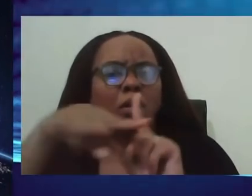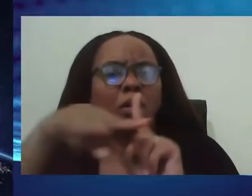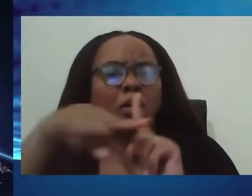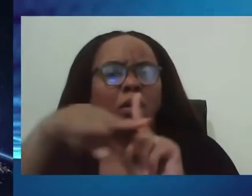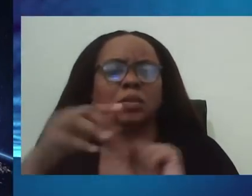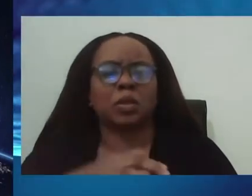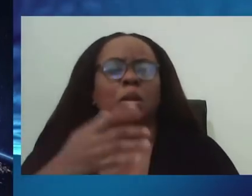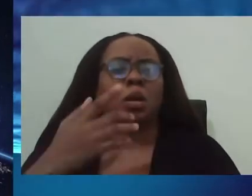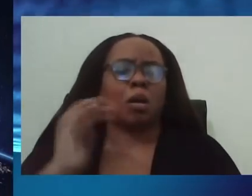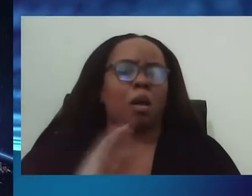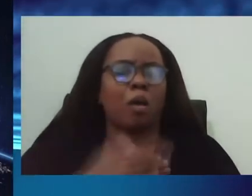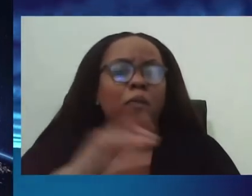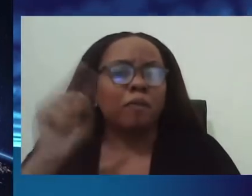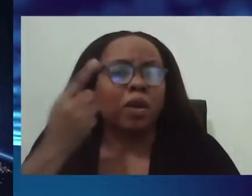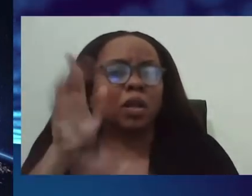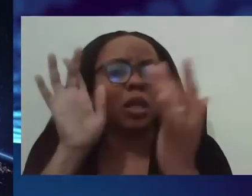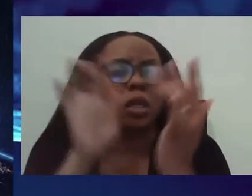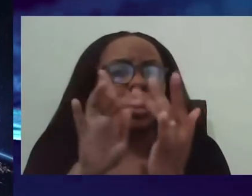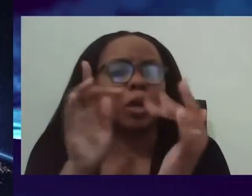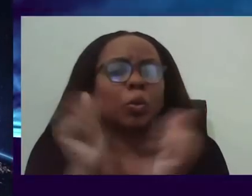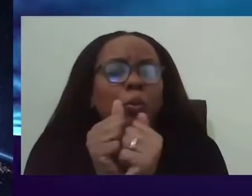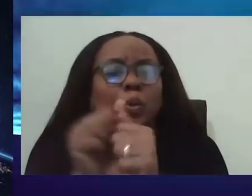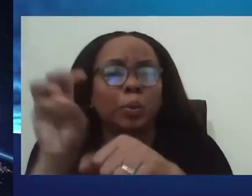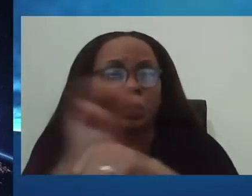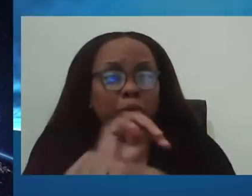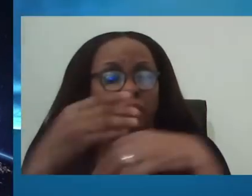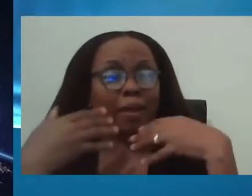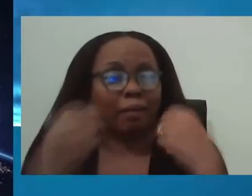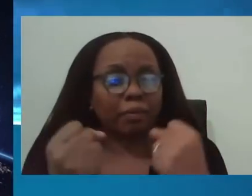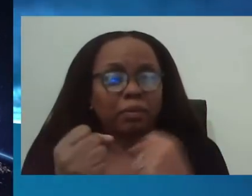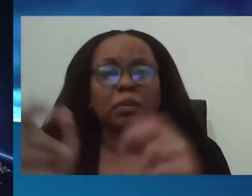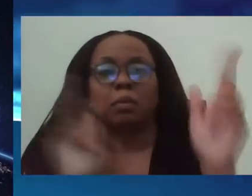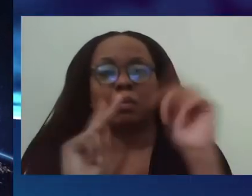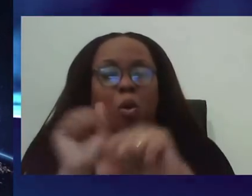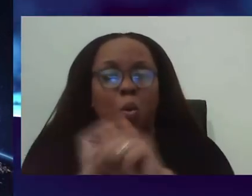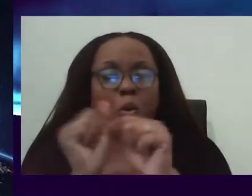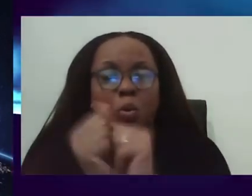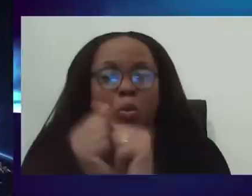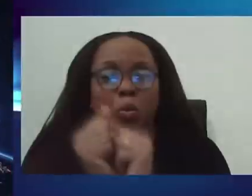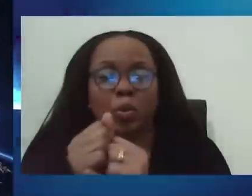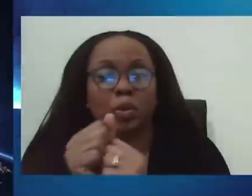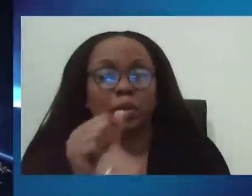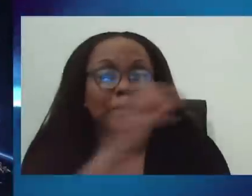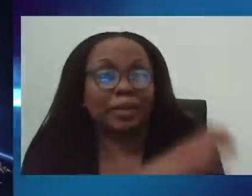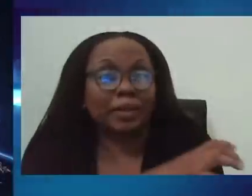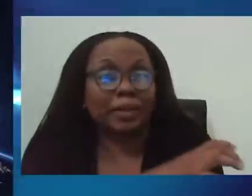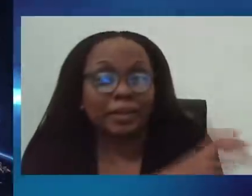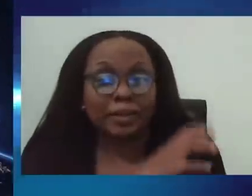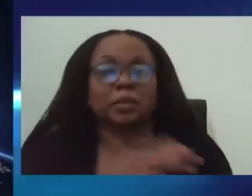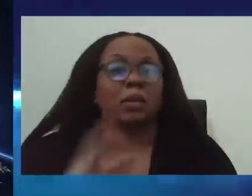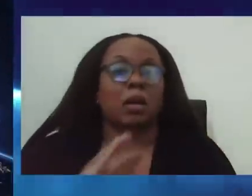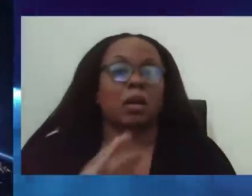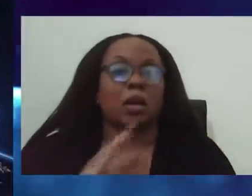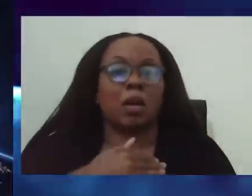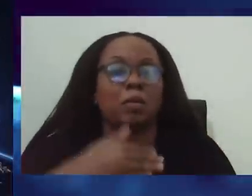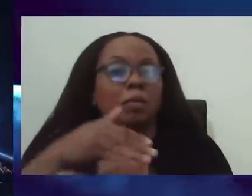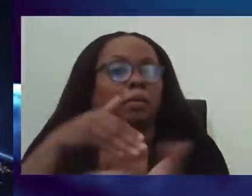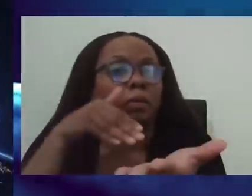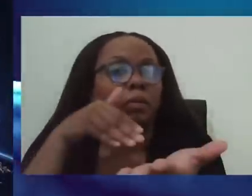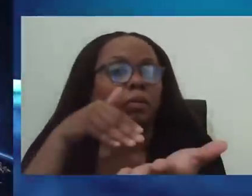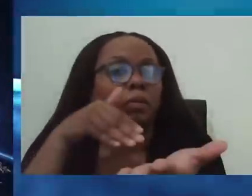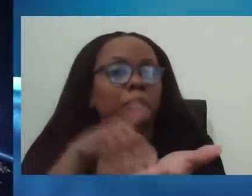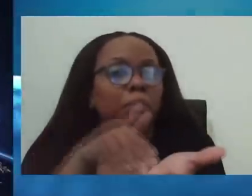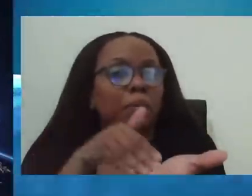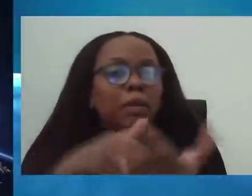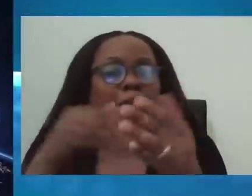our ministry of health officials, the persons that work within the polyclinic system, our medical officers of health. And